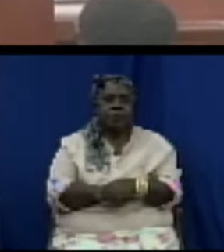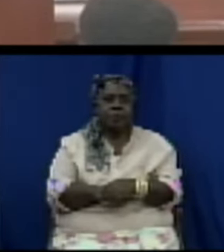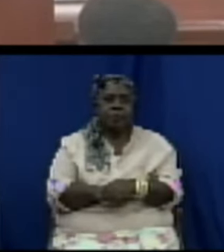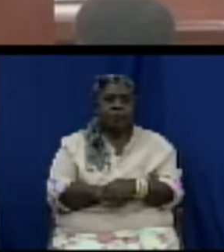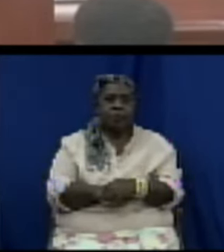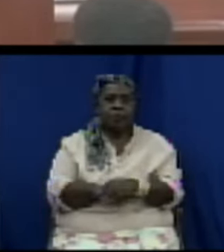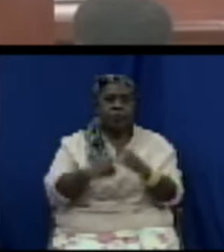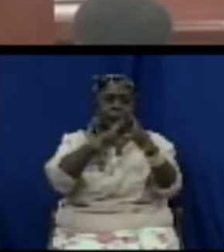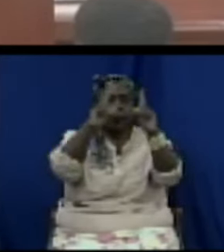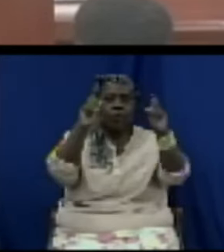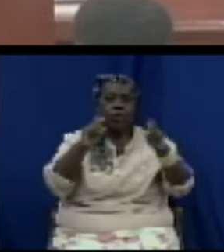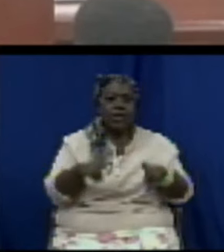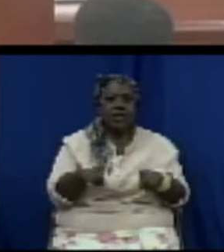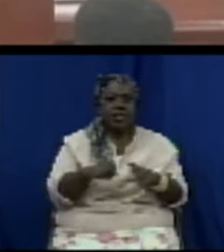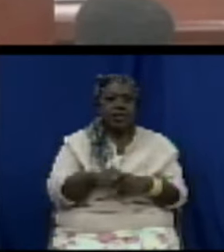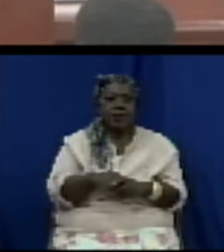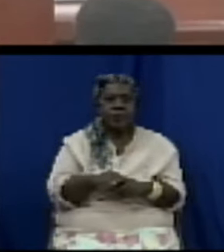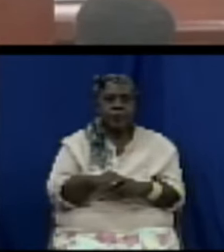Questions.